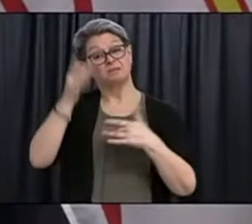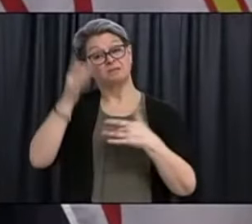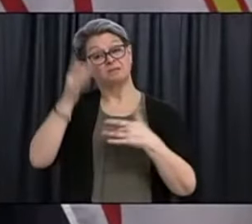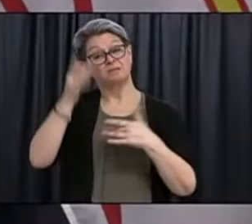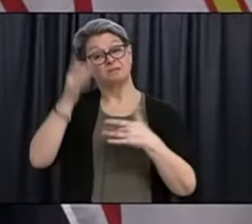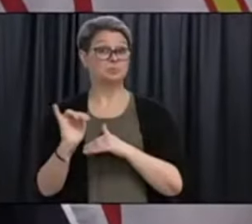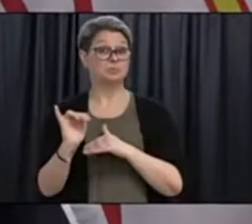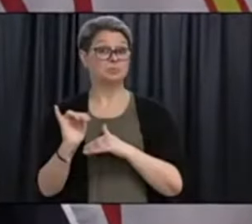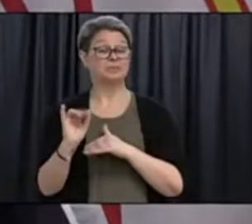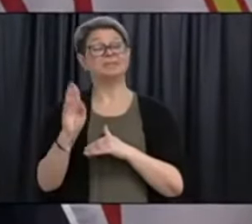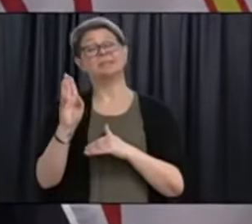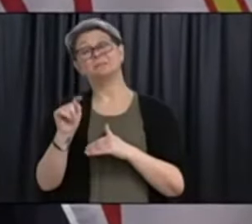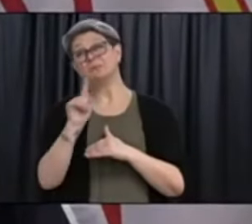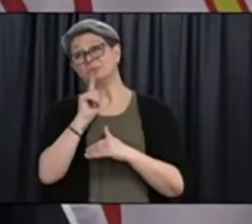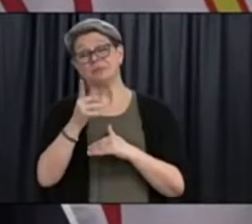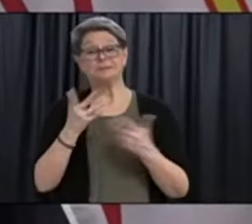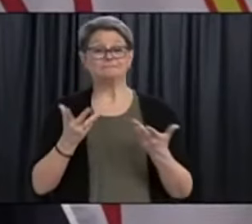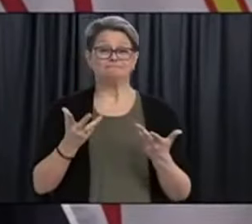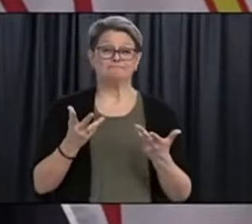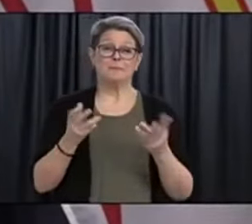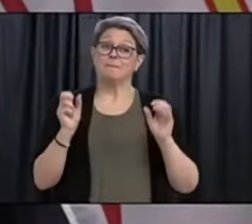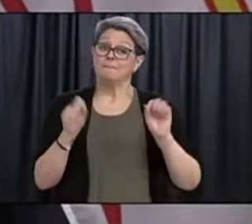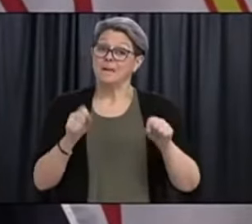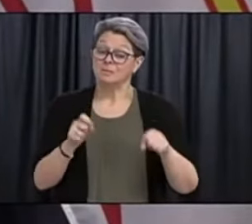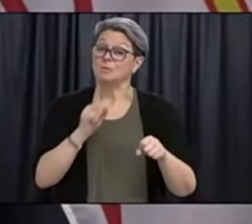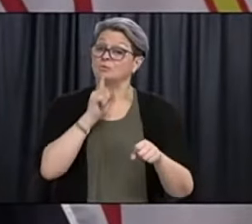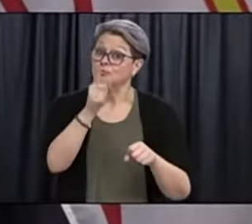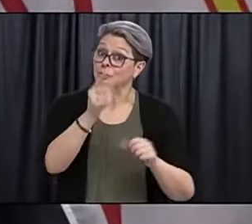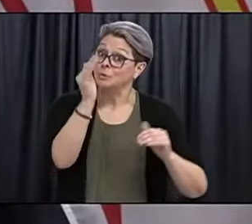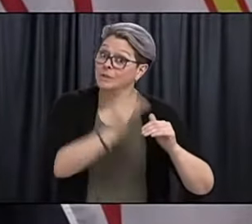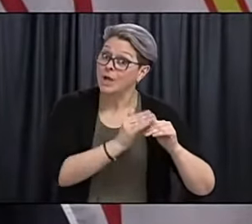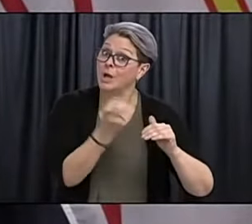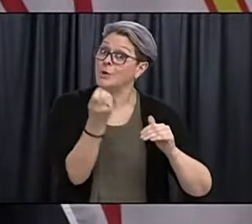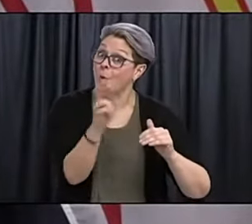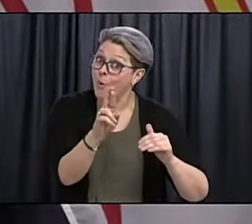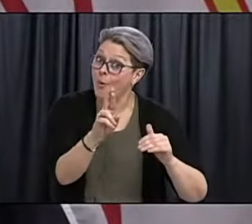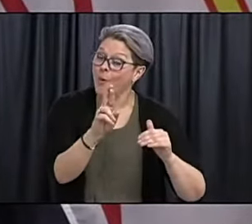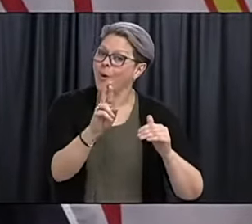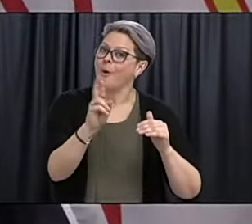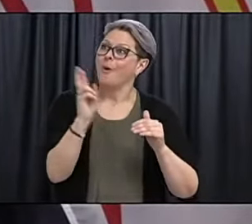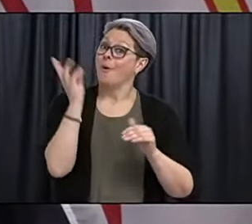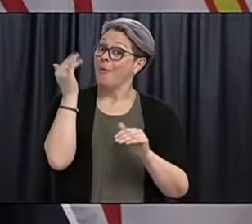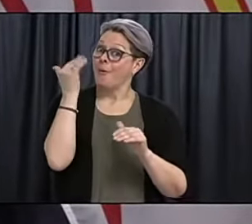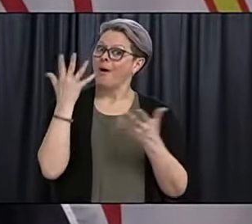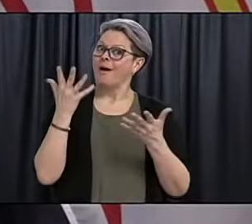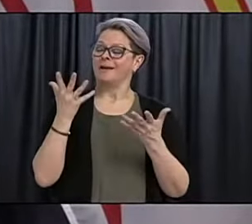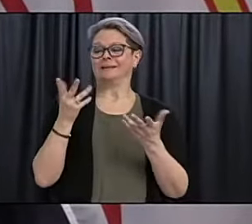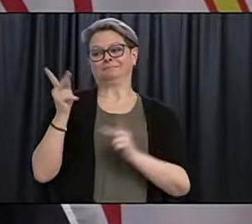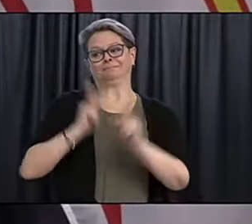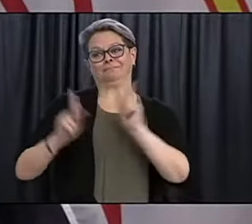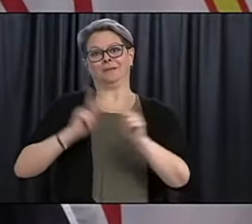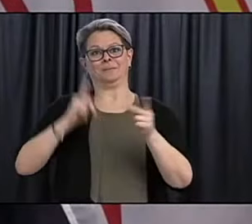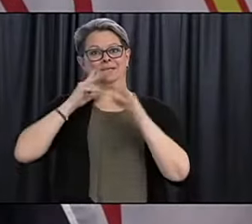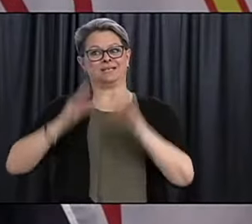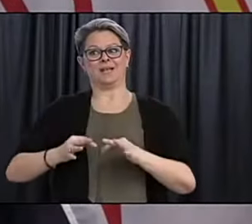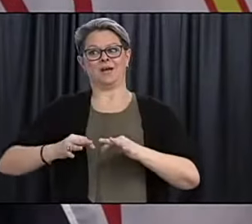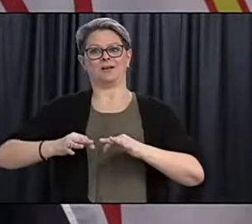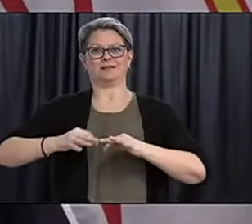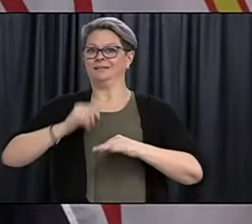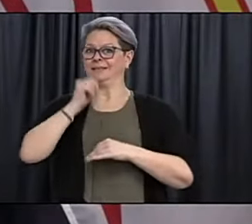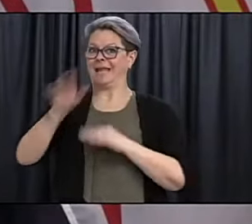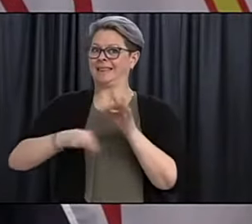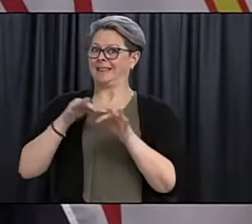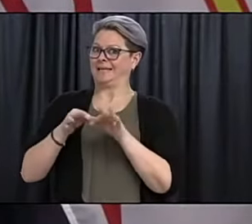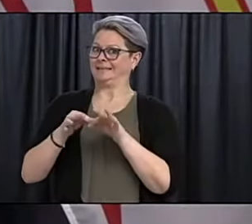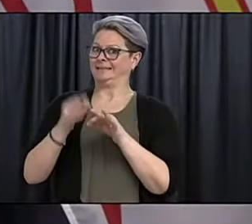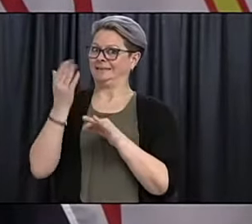but it's difficult to know if, if it's a true decline or is it just because people weren't able or didn't, uh, decided not to get tested because